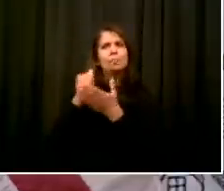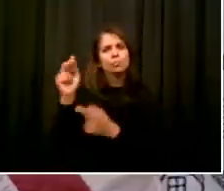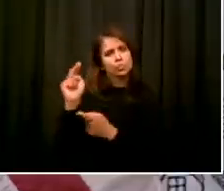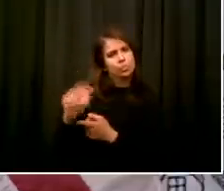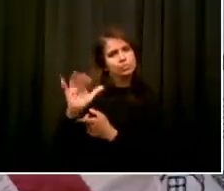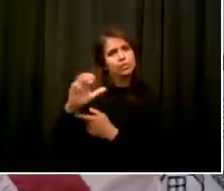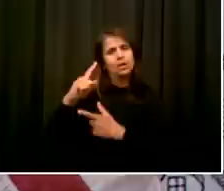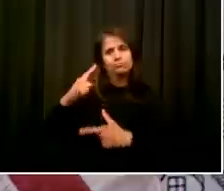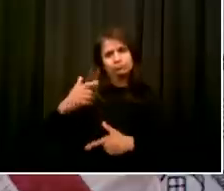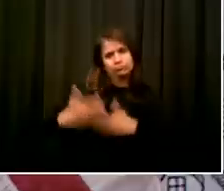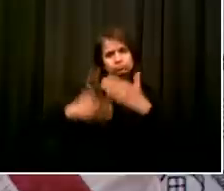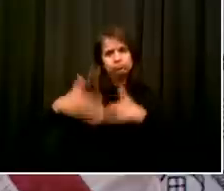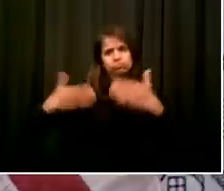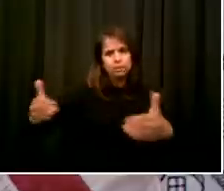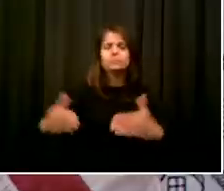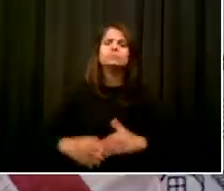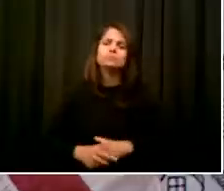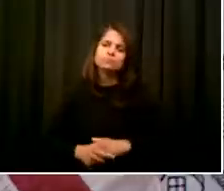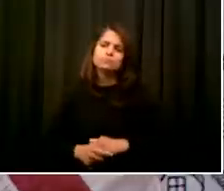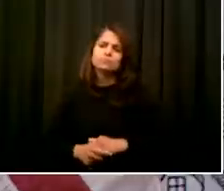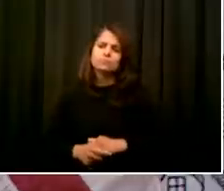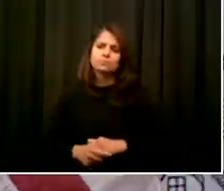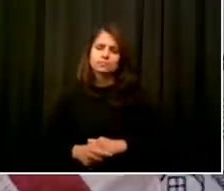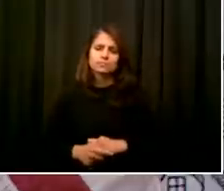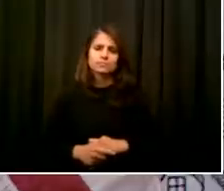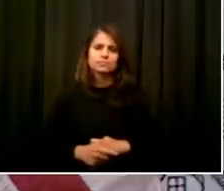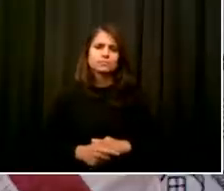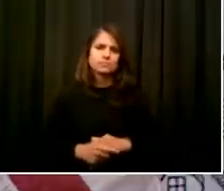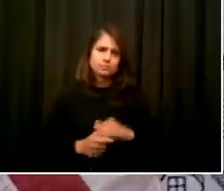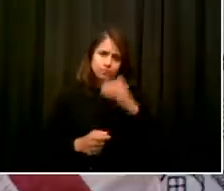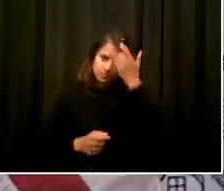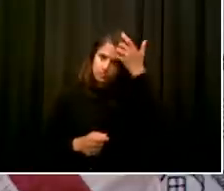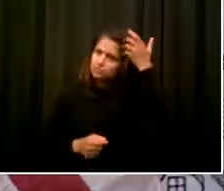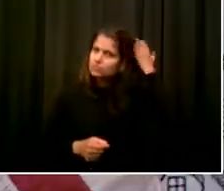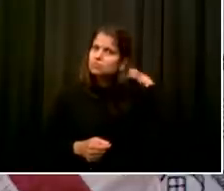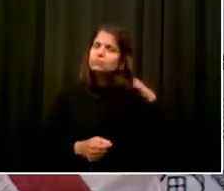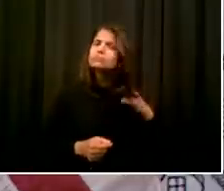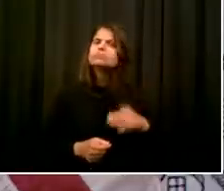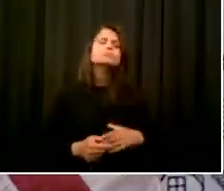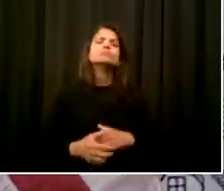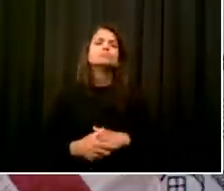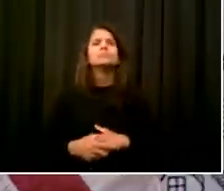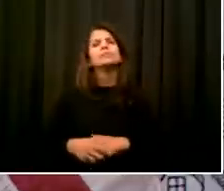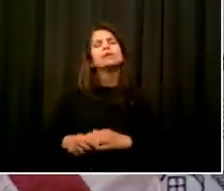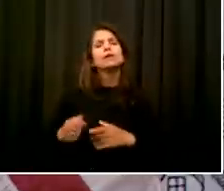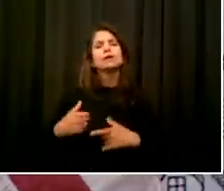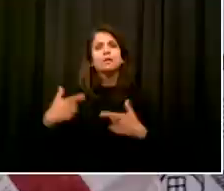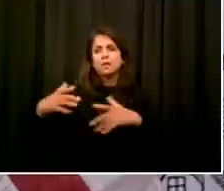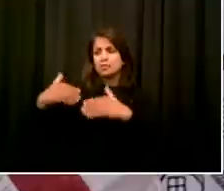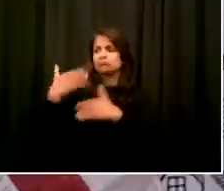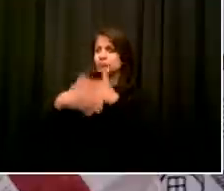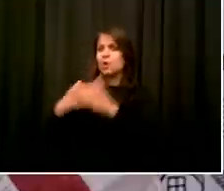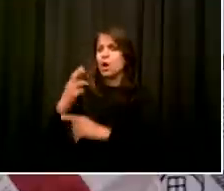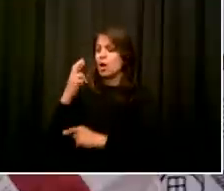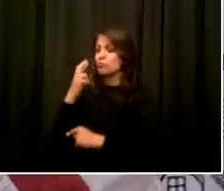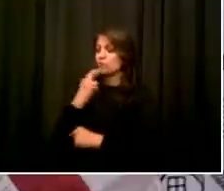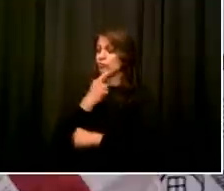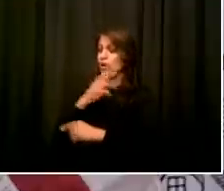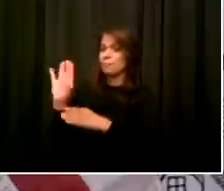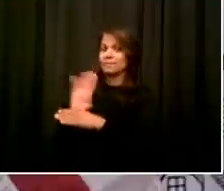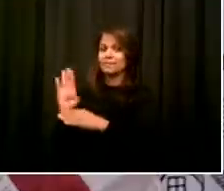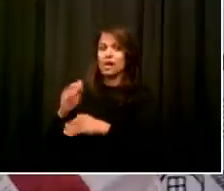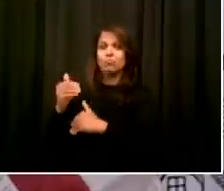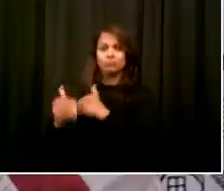about protecting our restaurants, protecting our small businesses. Now let's talk about people who really need protection in this city,